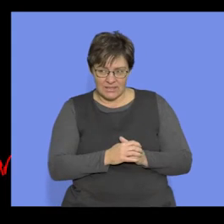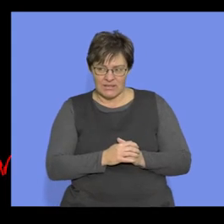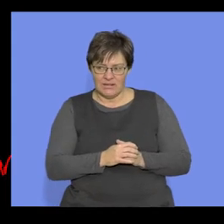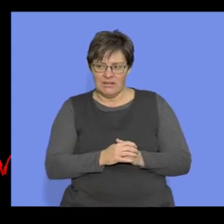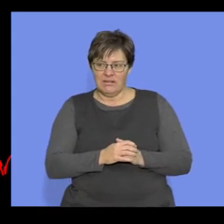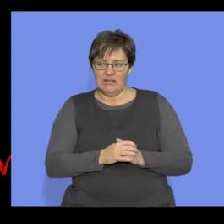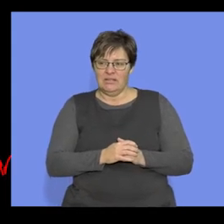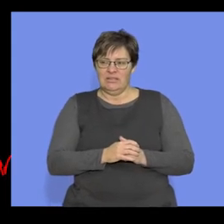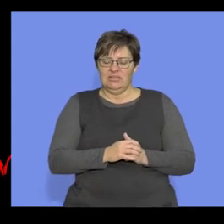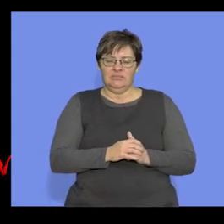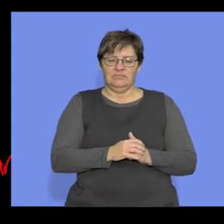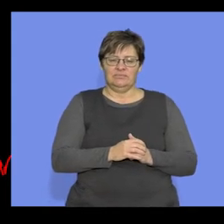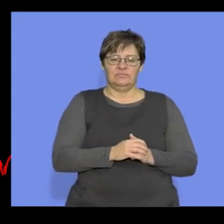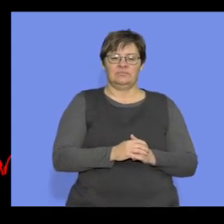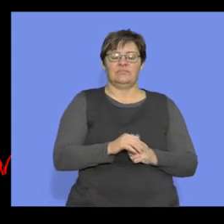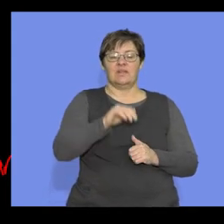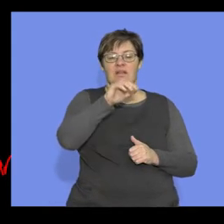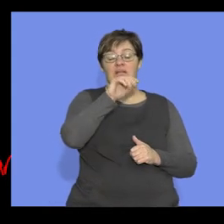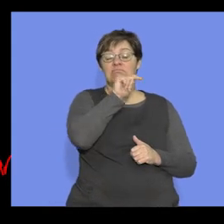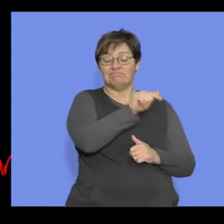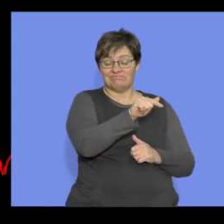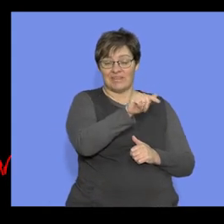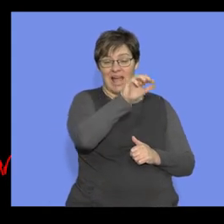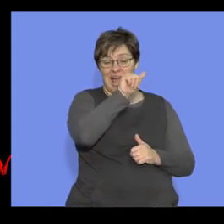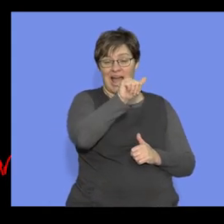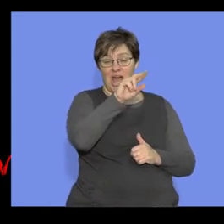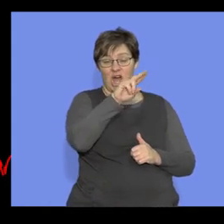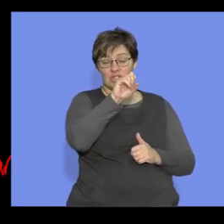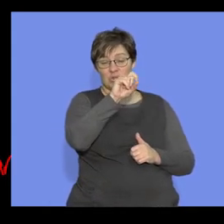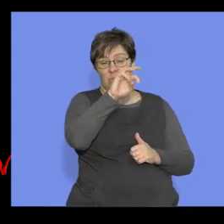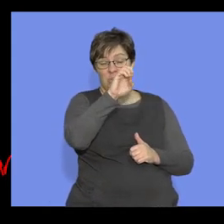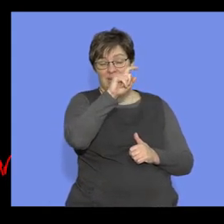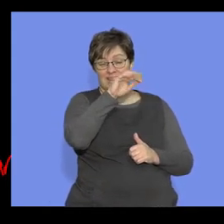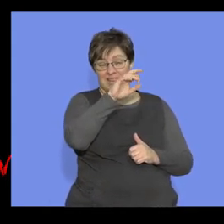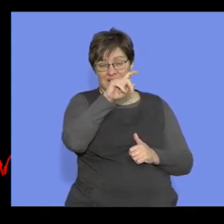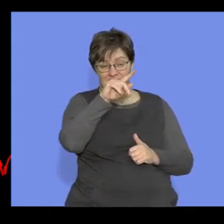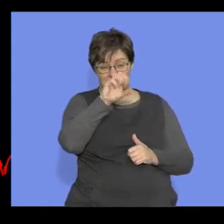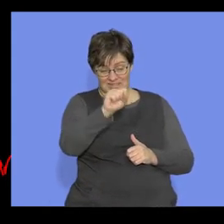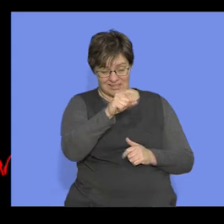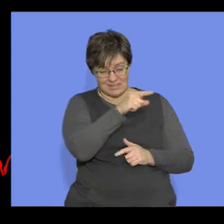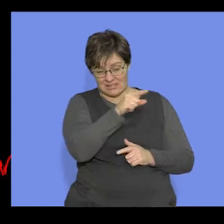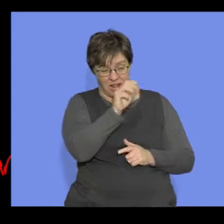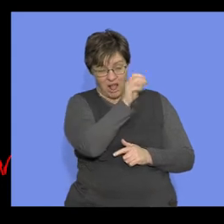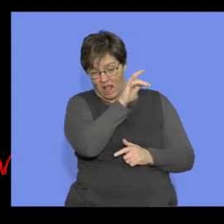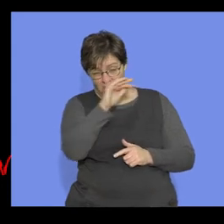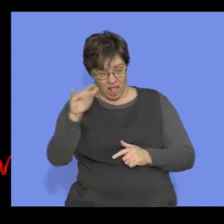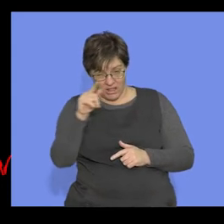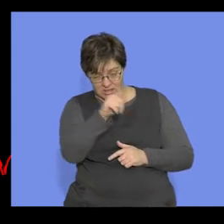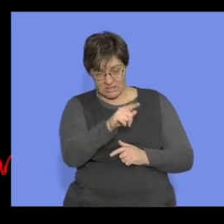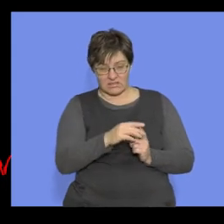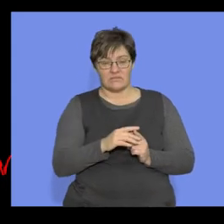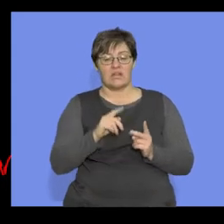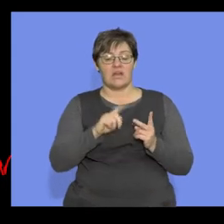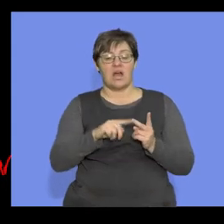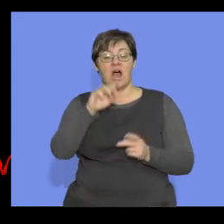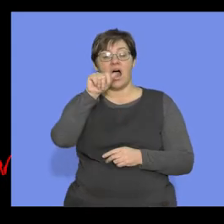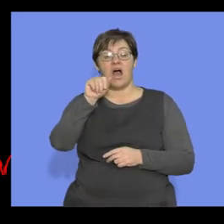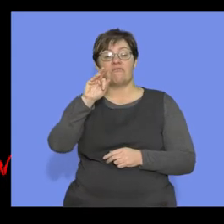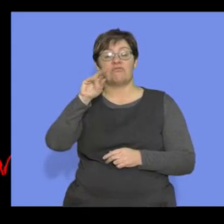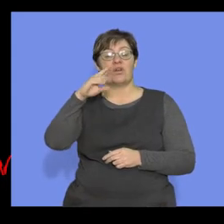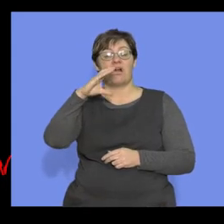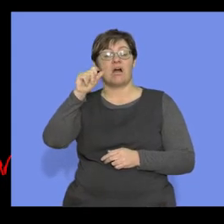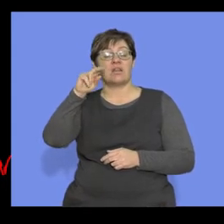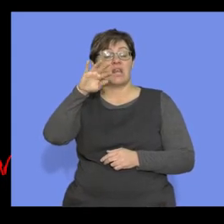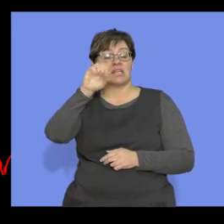is the australopithecus afarensis. You need to know examples. Australopithecus africanus,